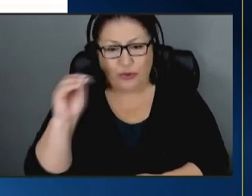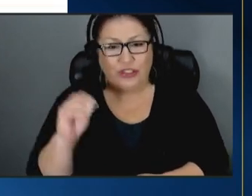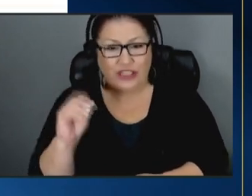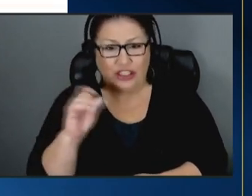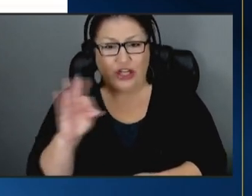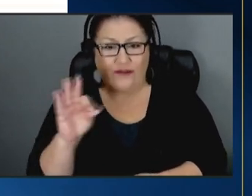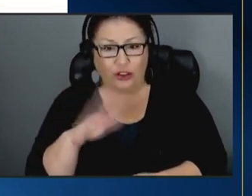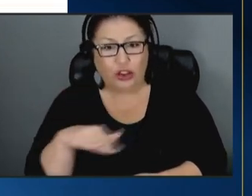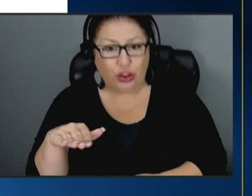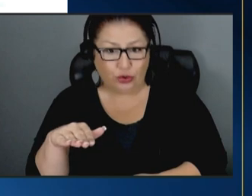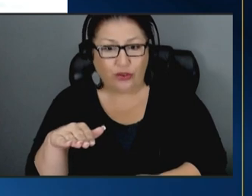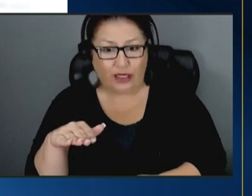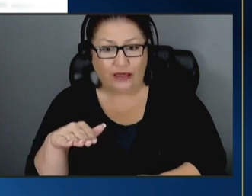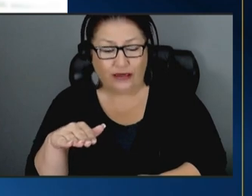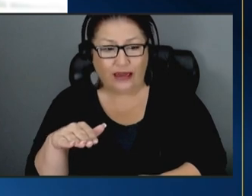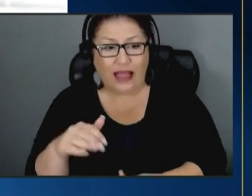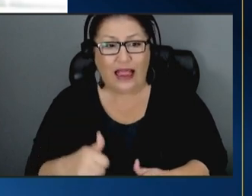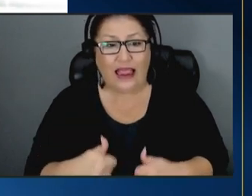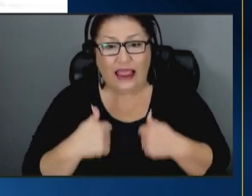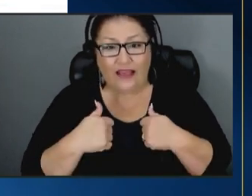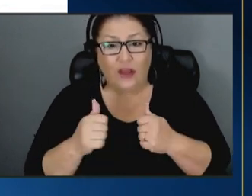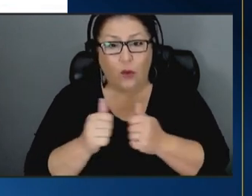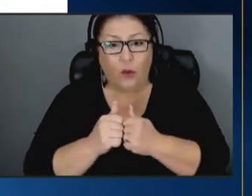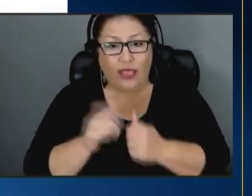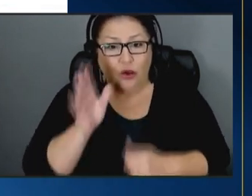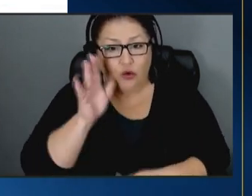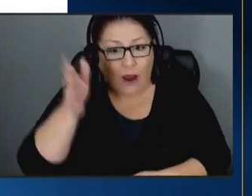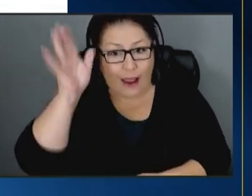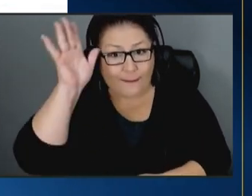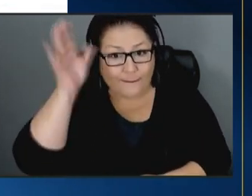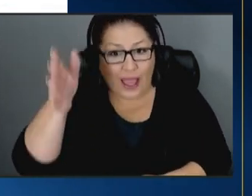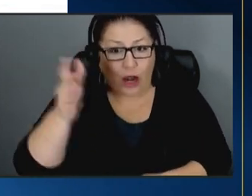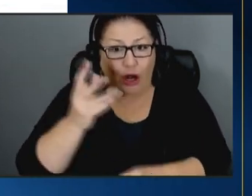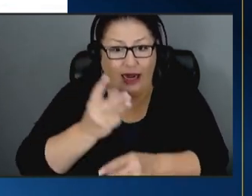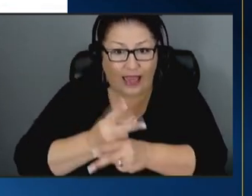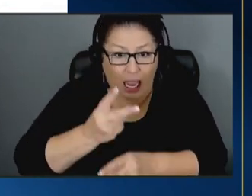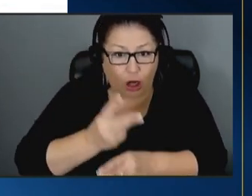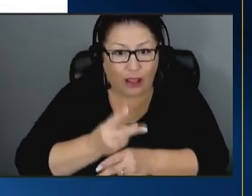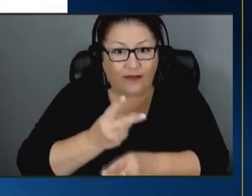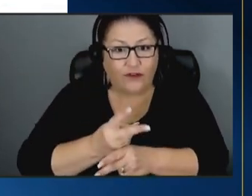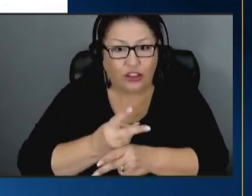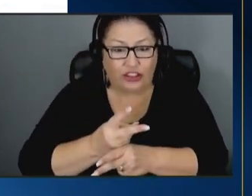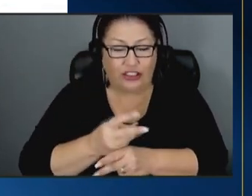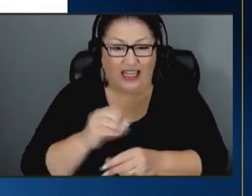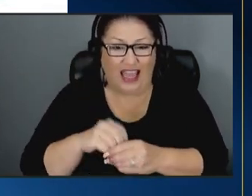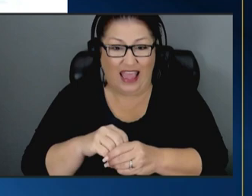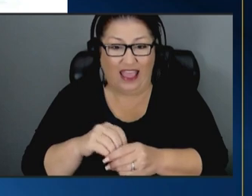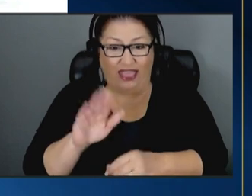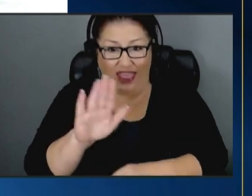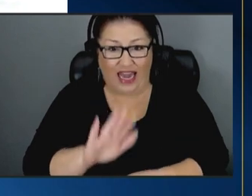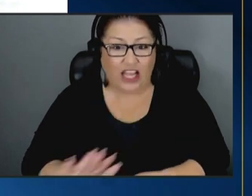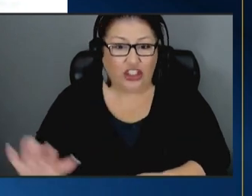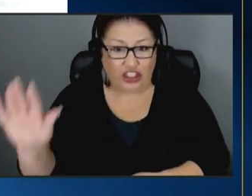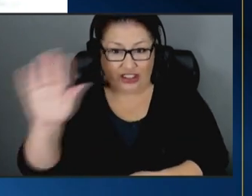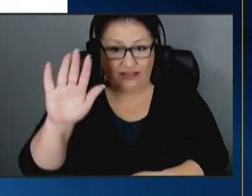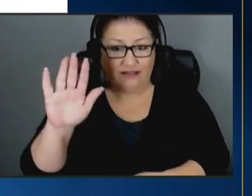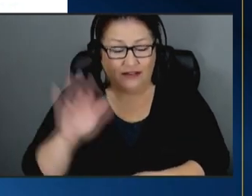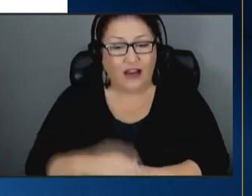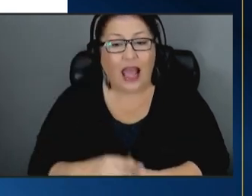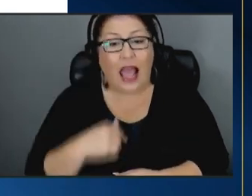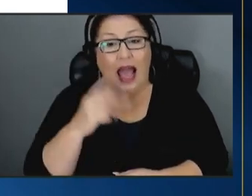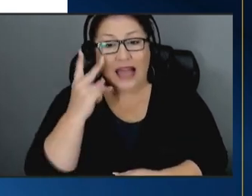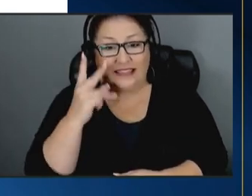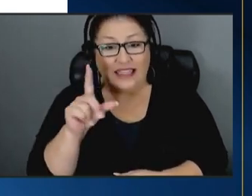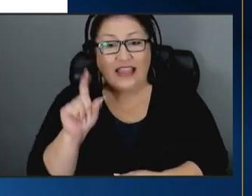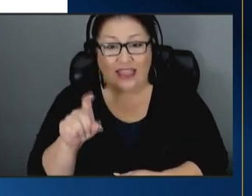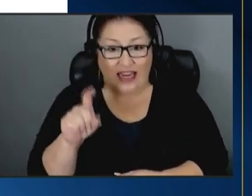children living with grandparent caregivers in the nation and so i see the needs of